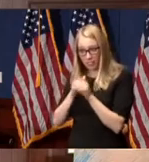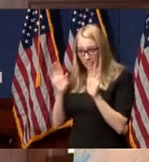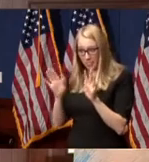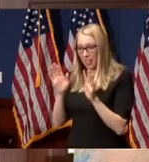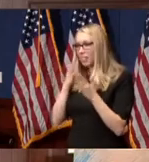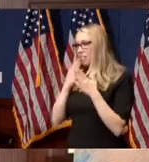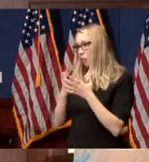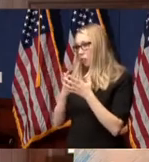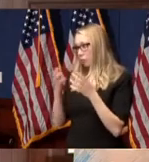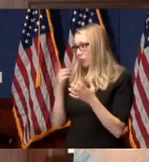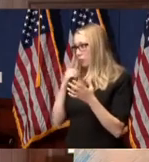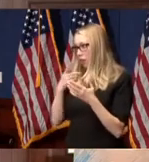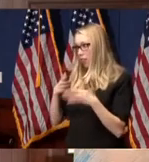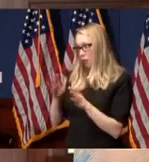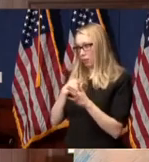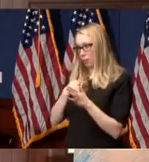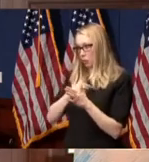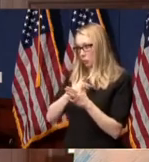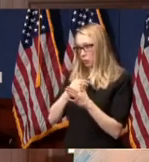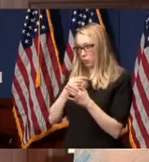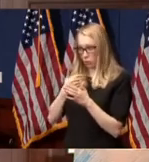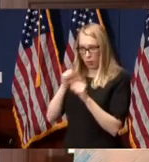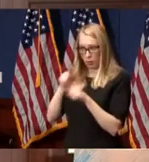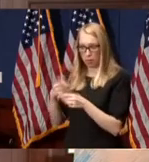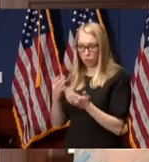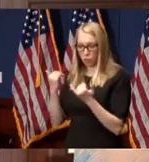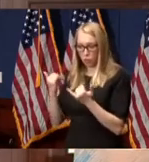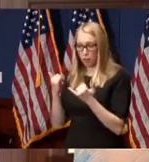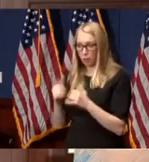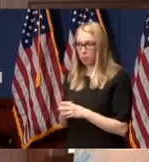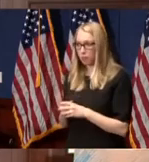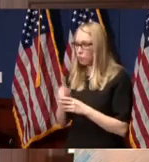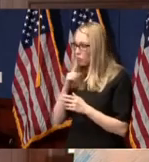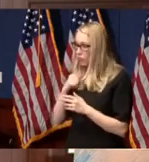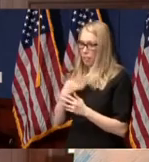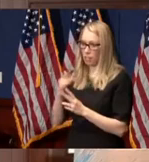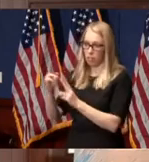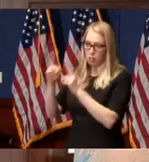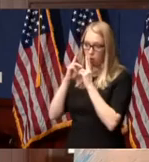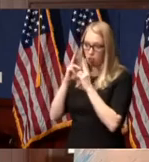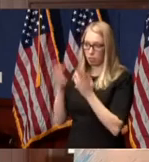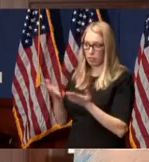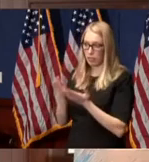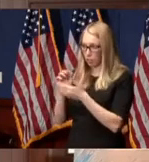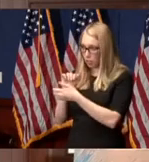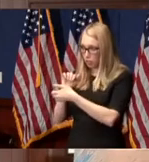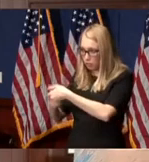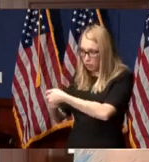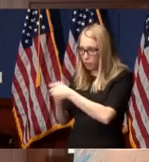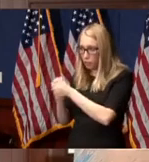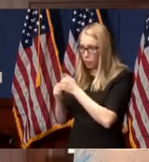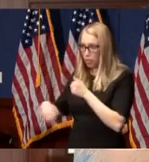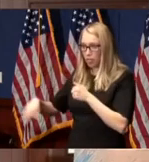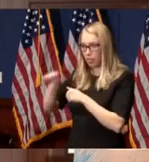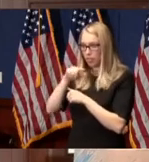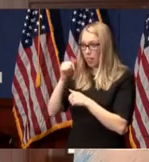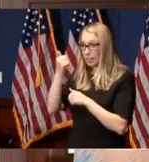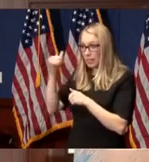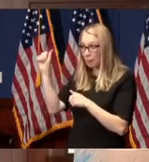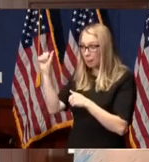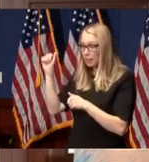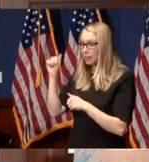First, thank you all for allowing me to be here today. It's an honor to be in solidarity here with